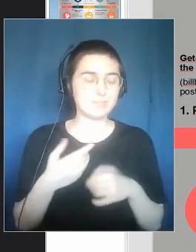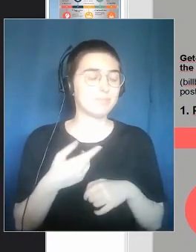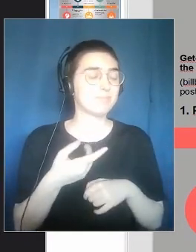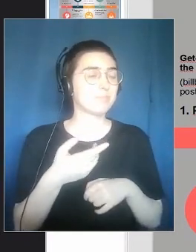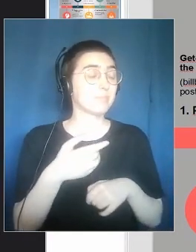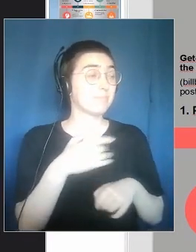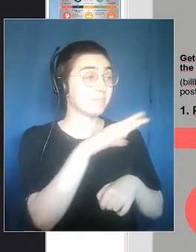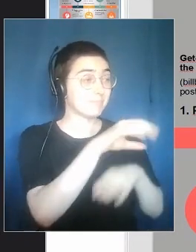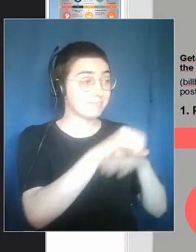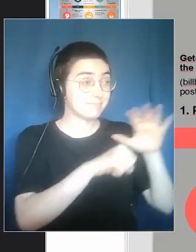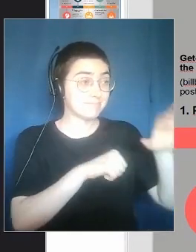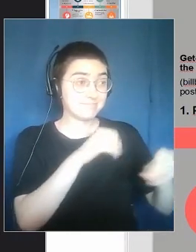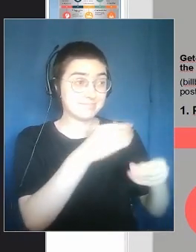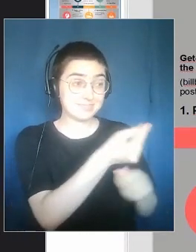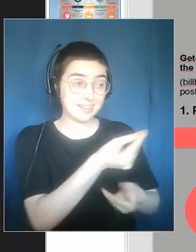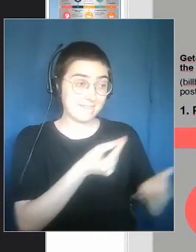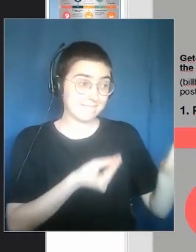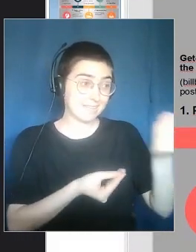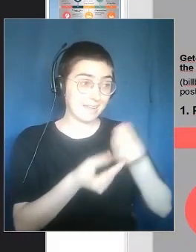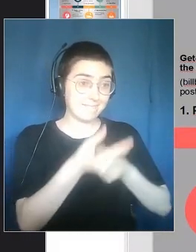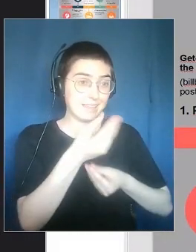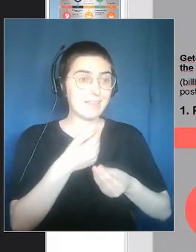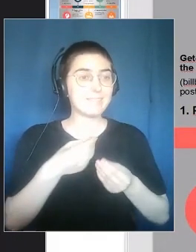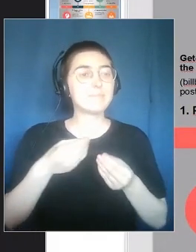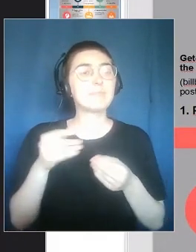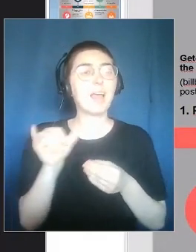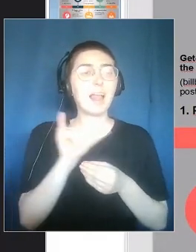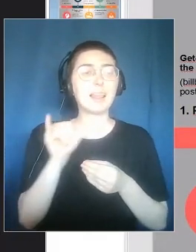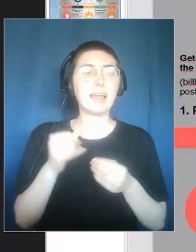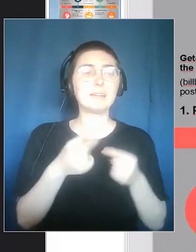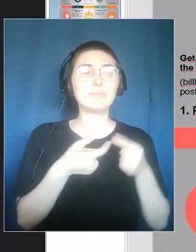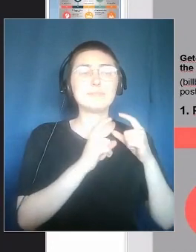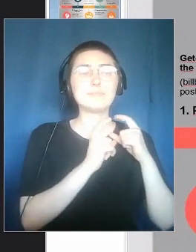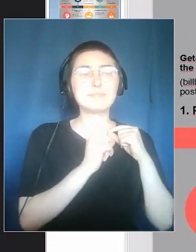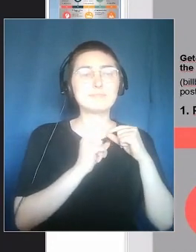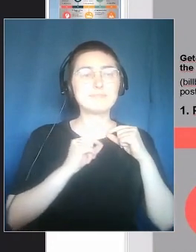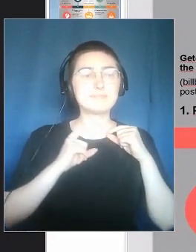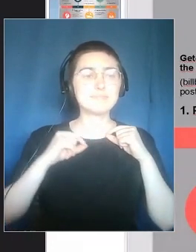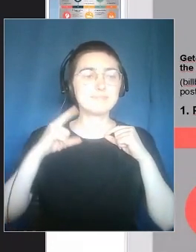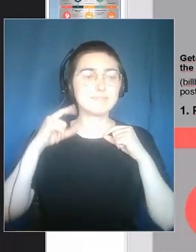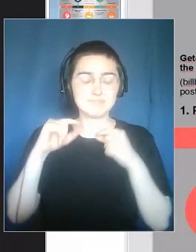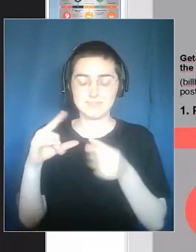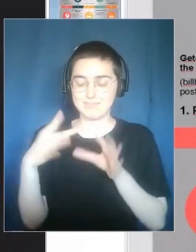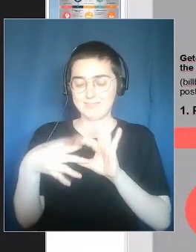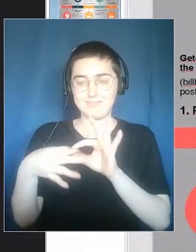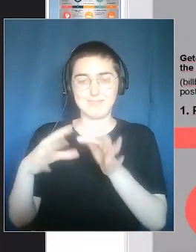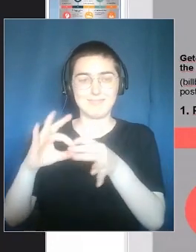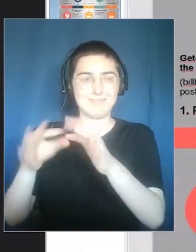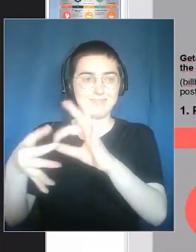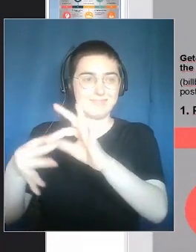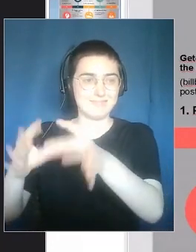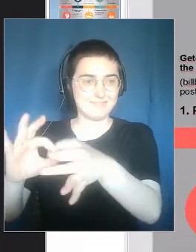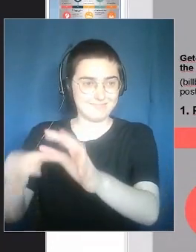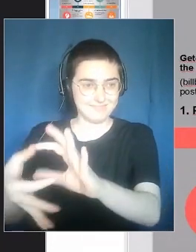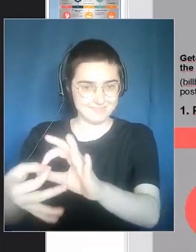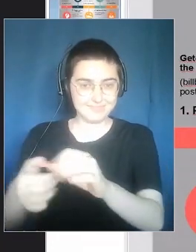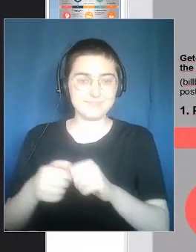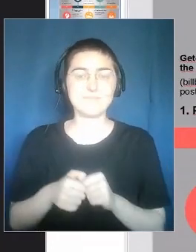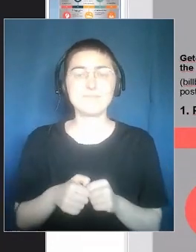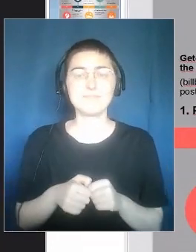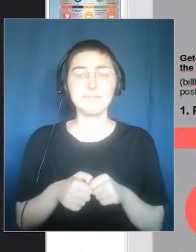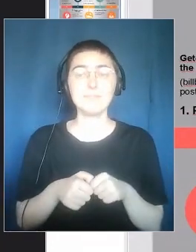And then we create a sequence, create a chain, like a necklace.